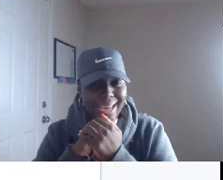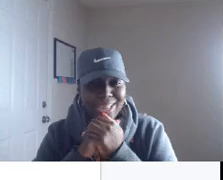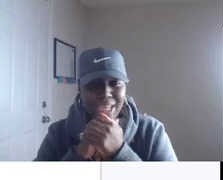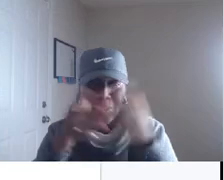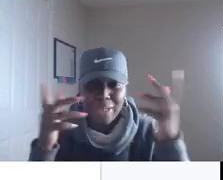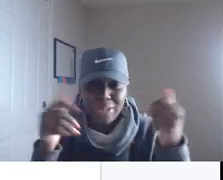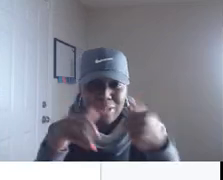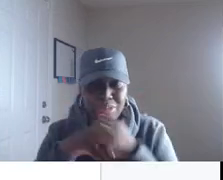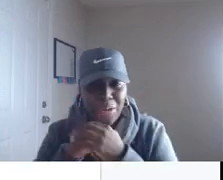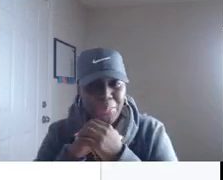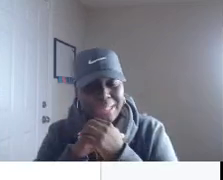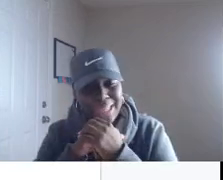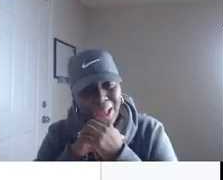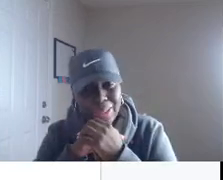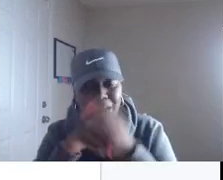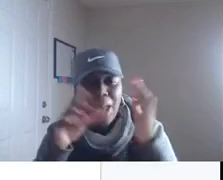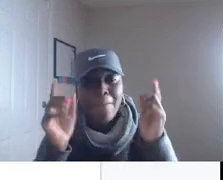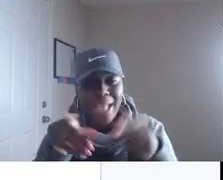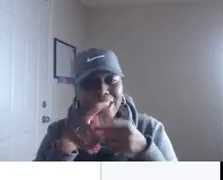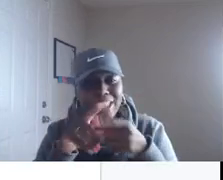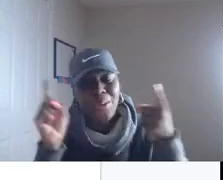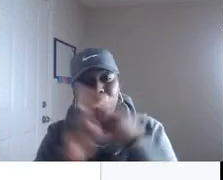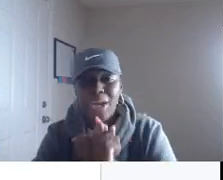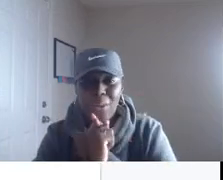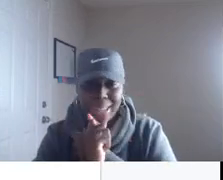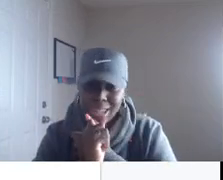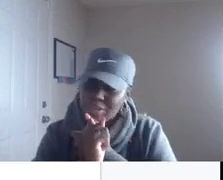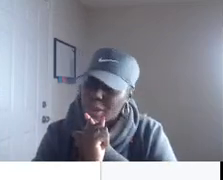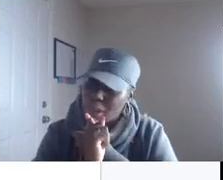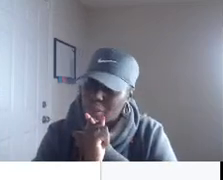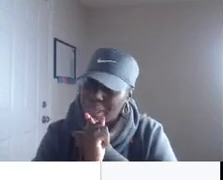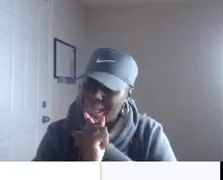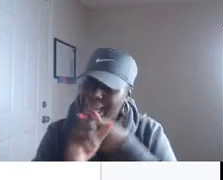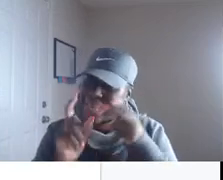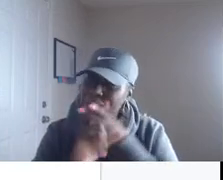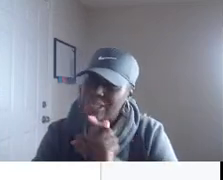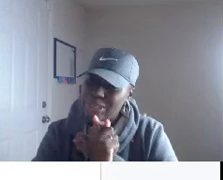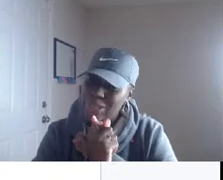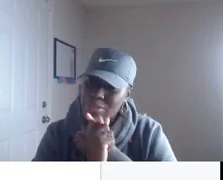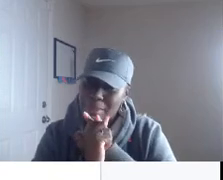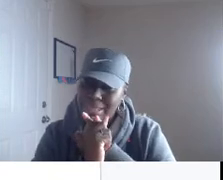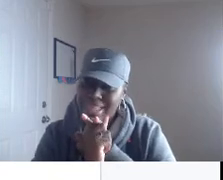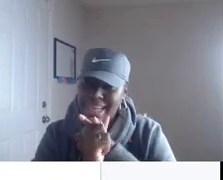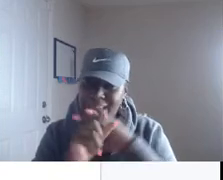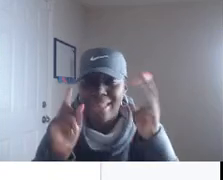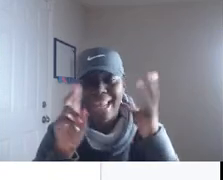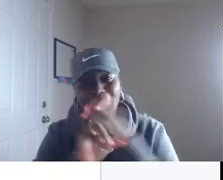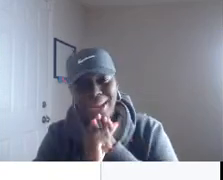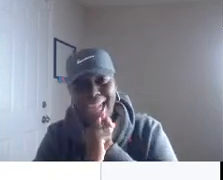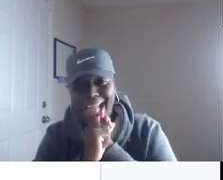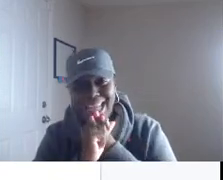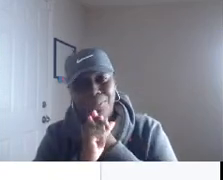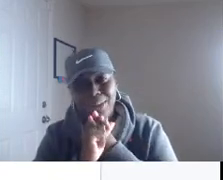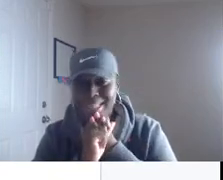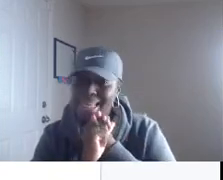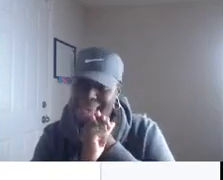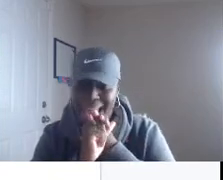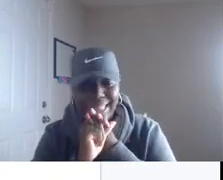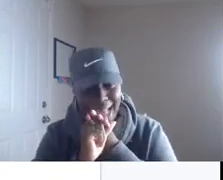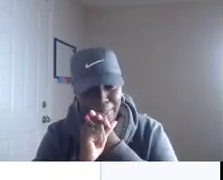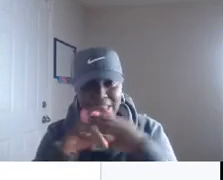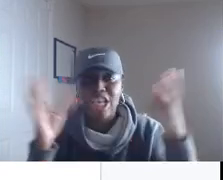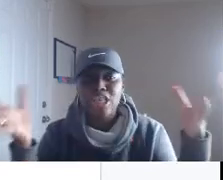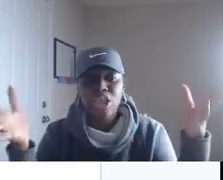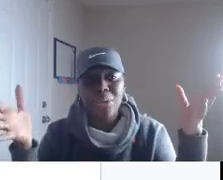gang it is jen your exclusive startup business coach make sure you're one watching this video all the way to the end two subscribe to the channel and three hashtag pretty